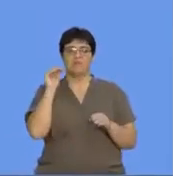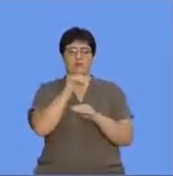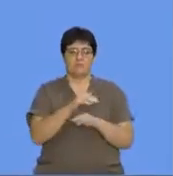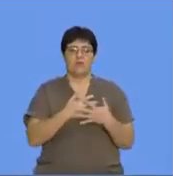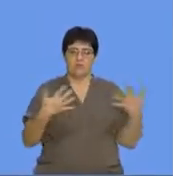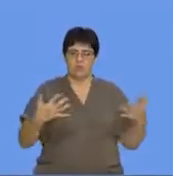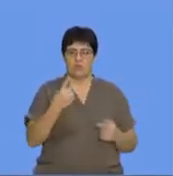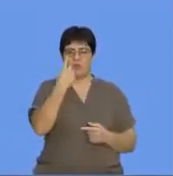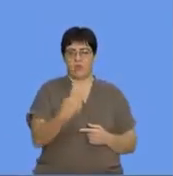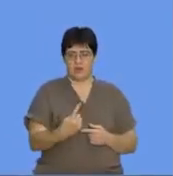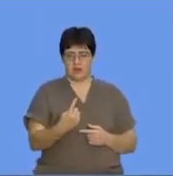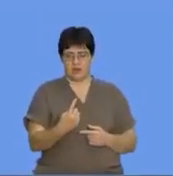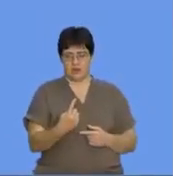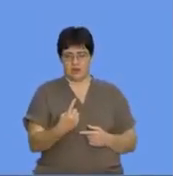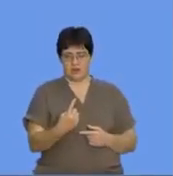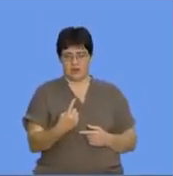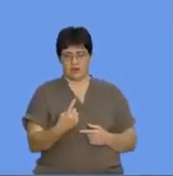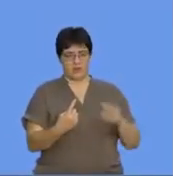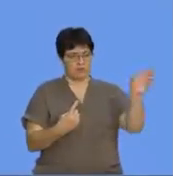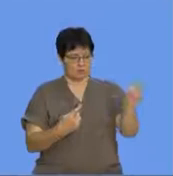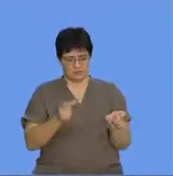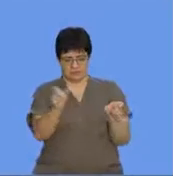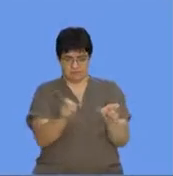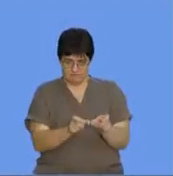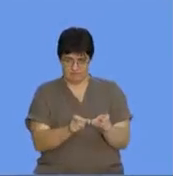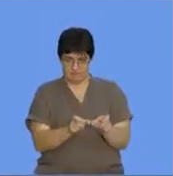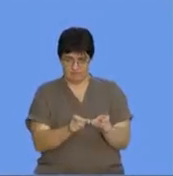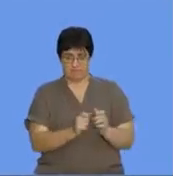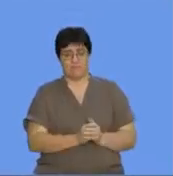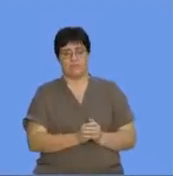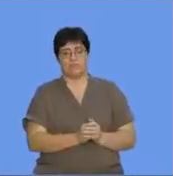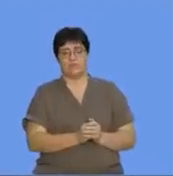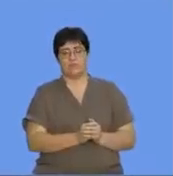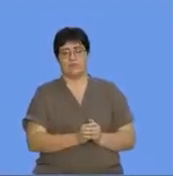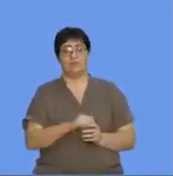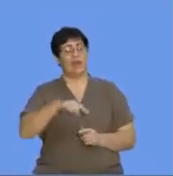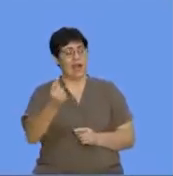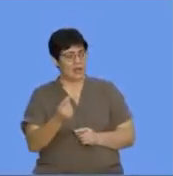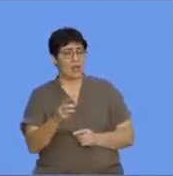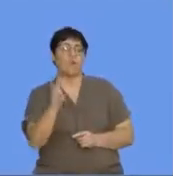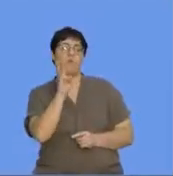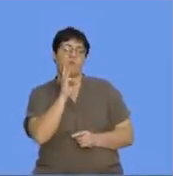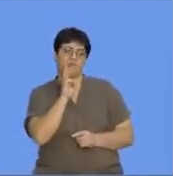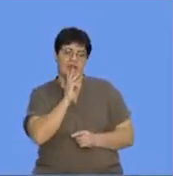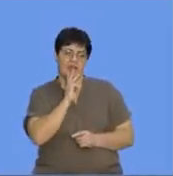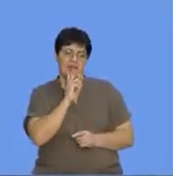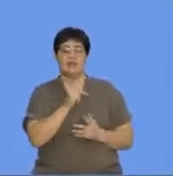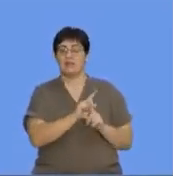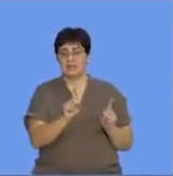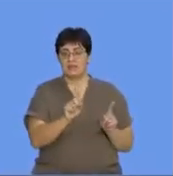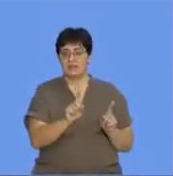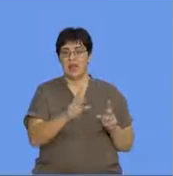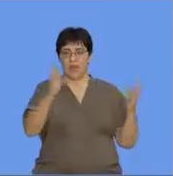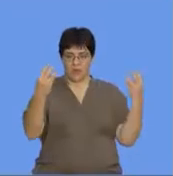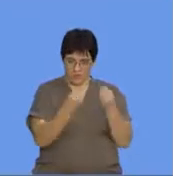that is chemically joined together. Okay. The other one is obviously water, which is another compound.